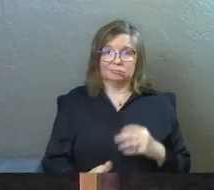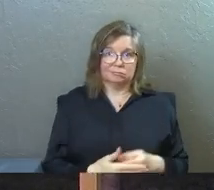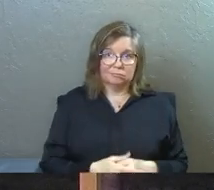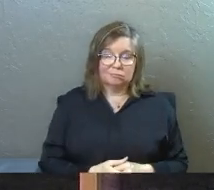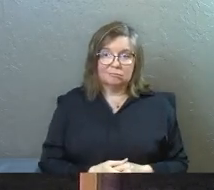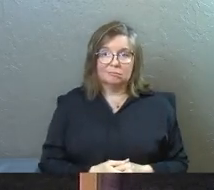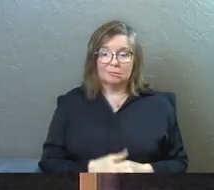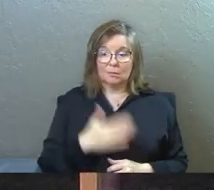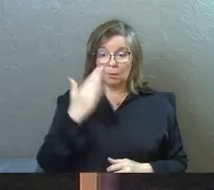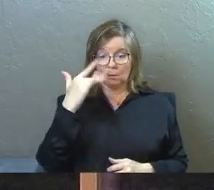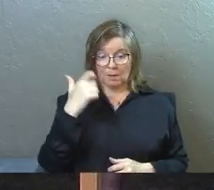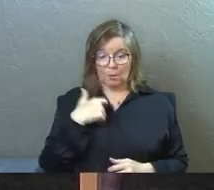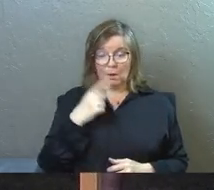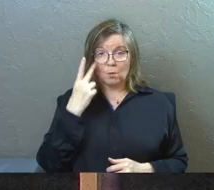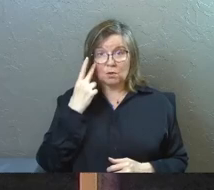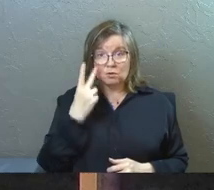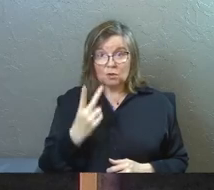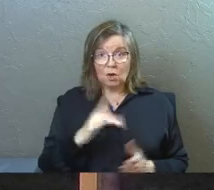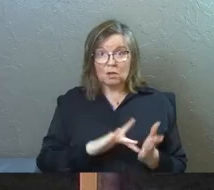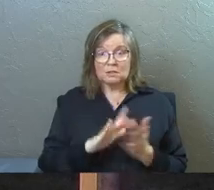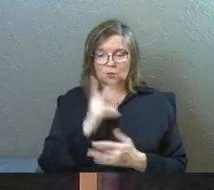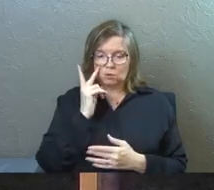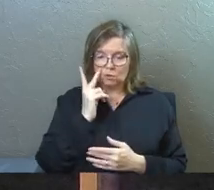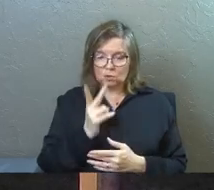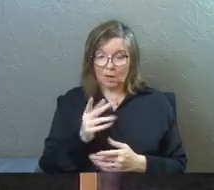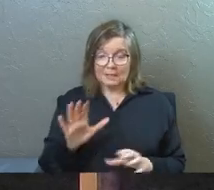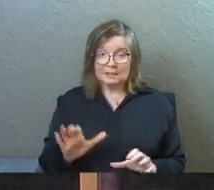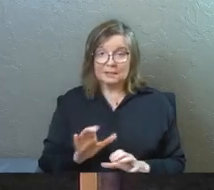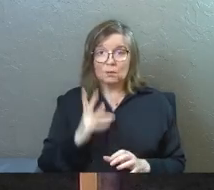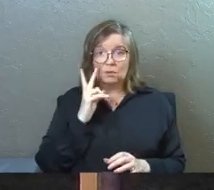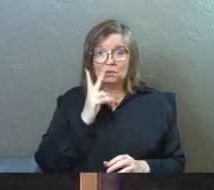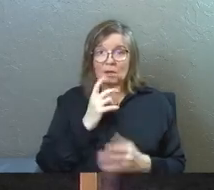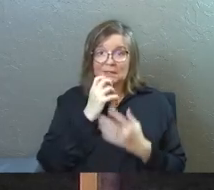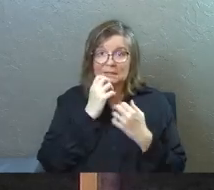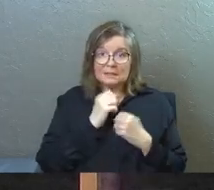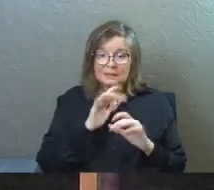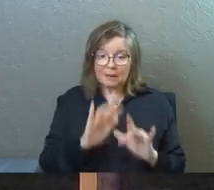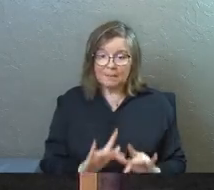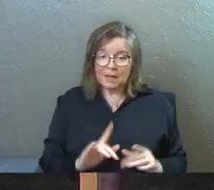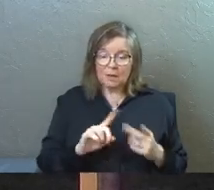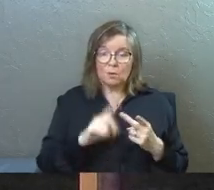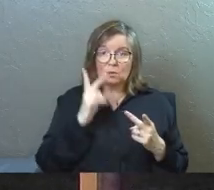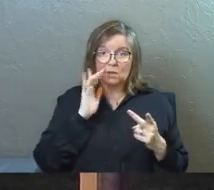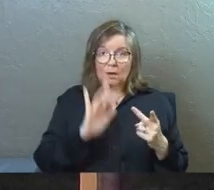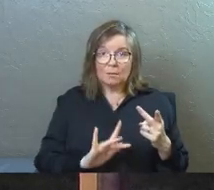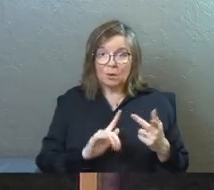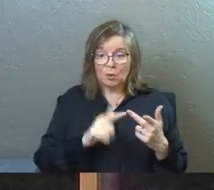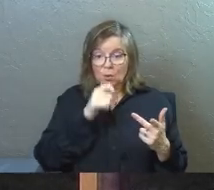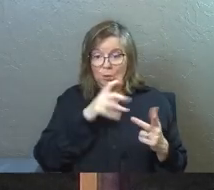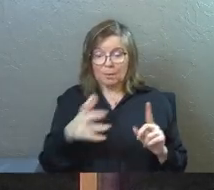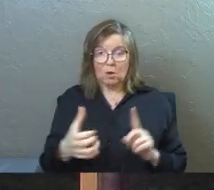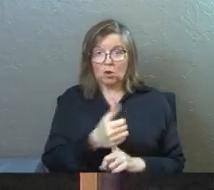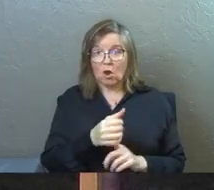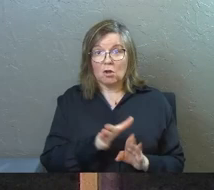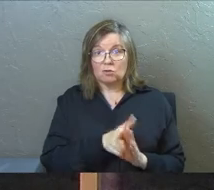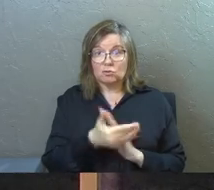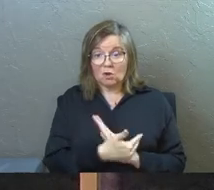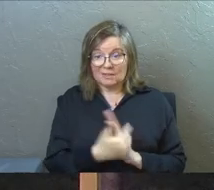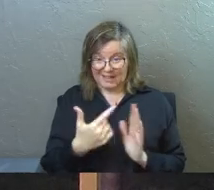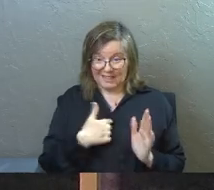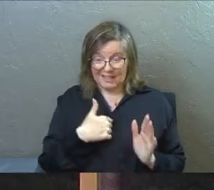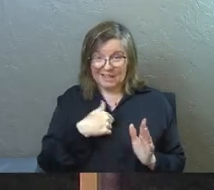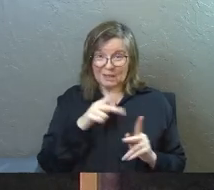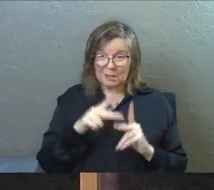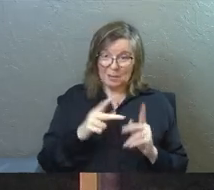because when we saw Jesus and we saw what he did, we saw his compassion, we saw his mercy, the woman caught in adultery and